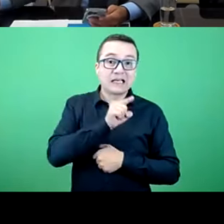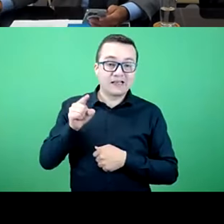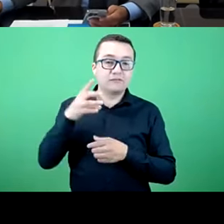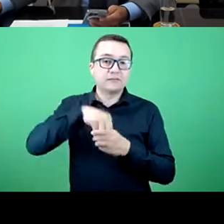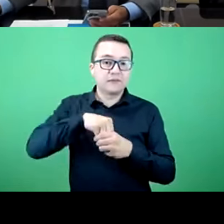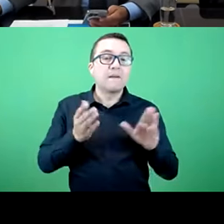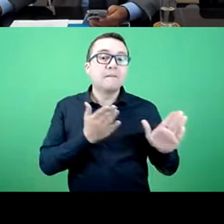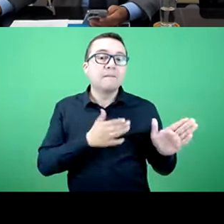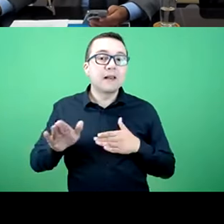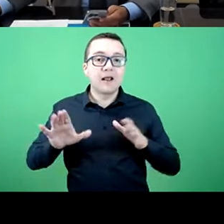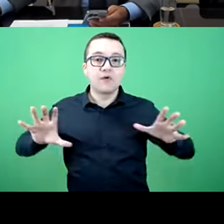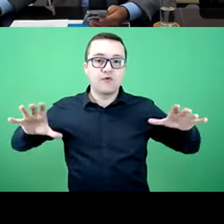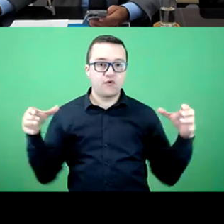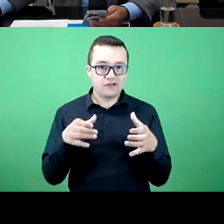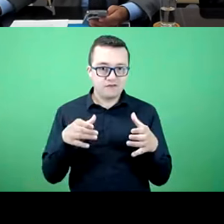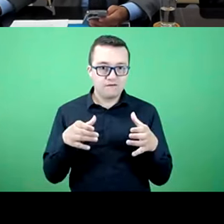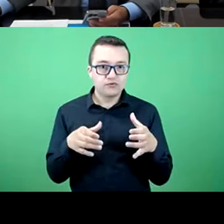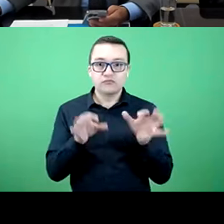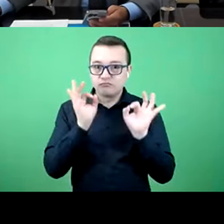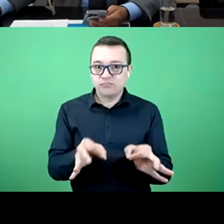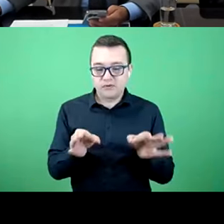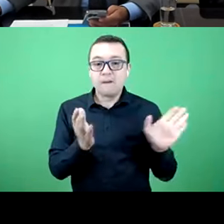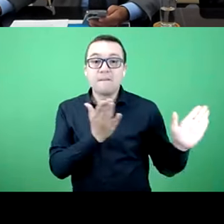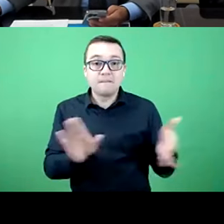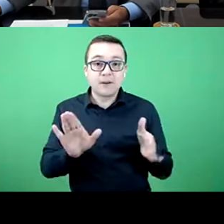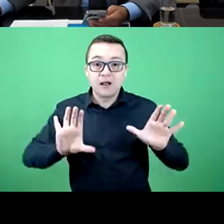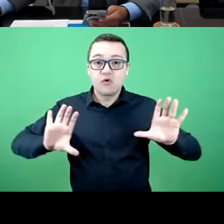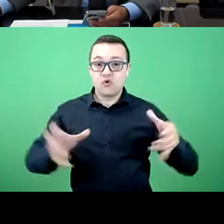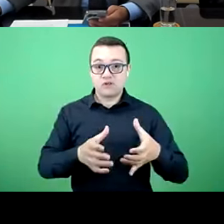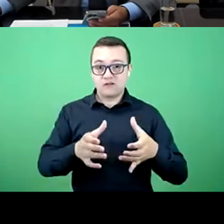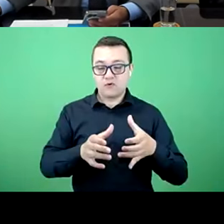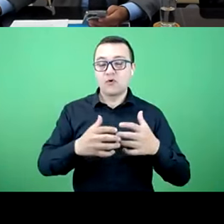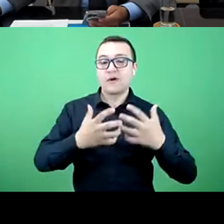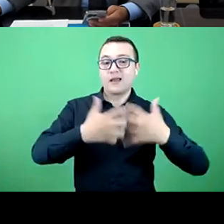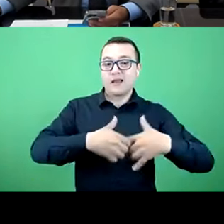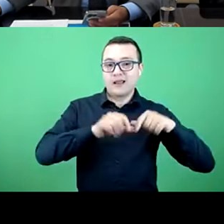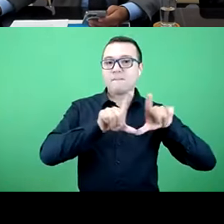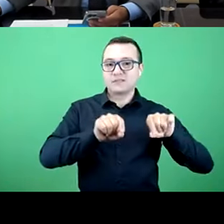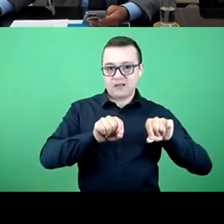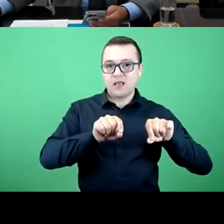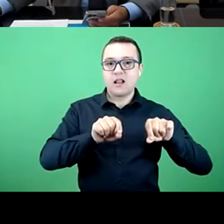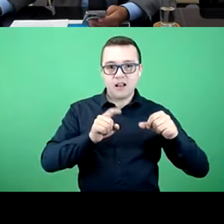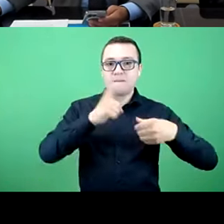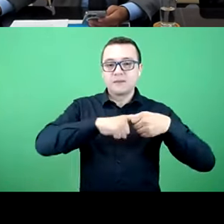of private healthcare plans in Brazil are part of collective plans or